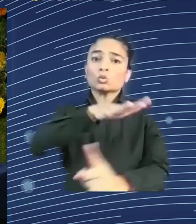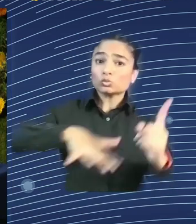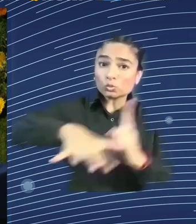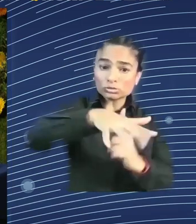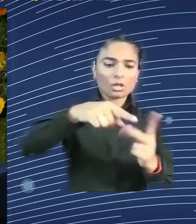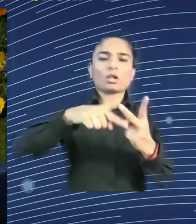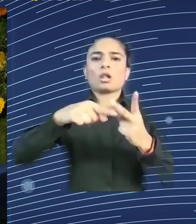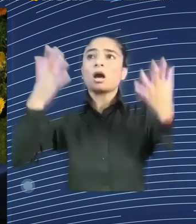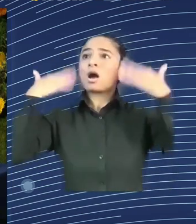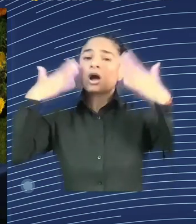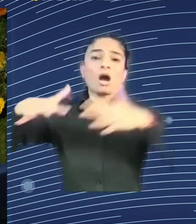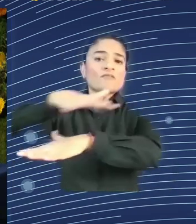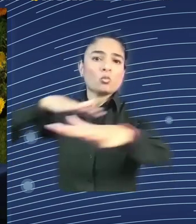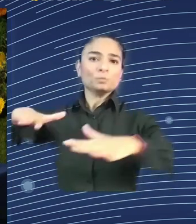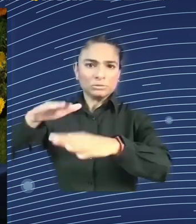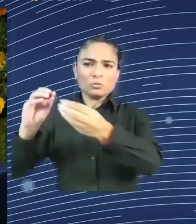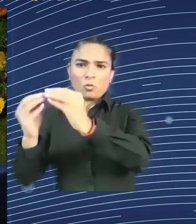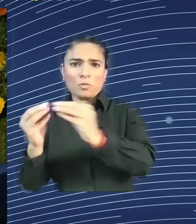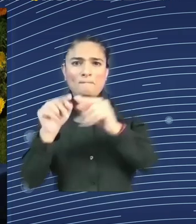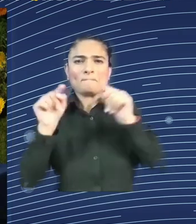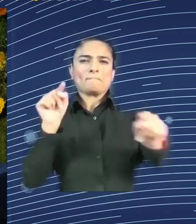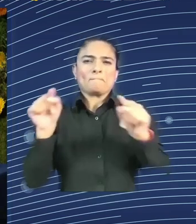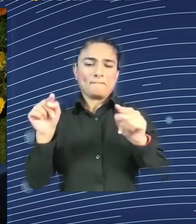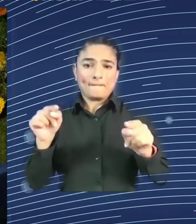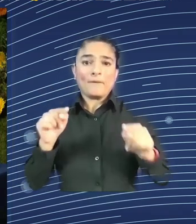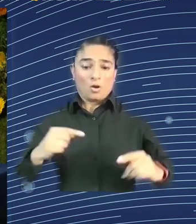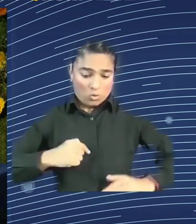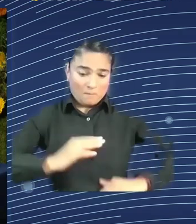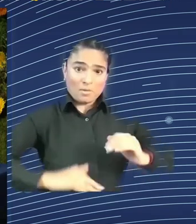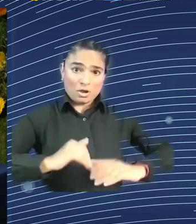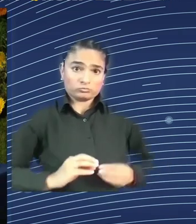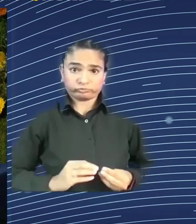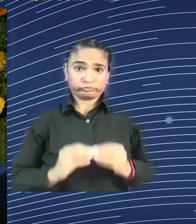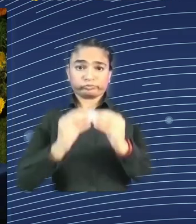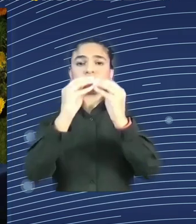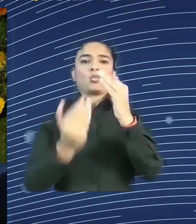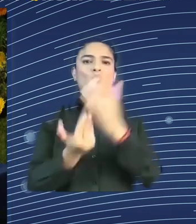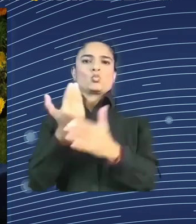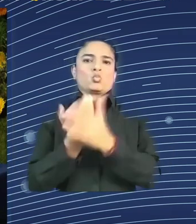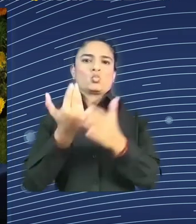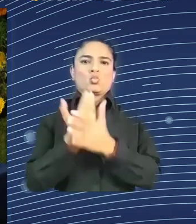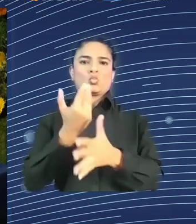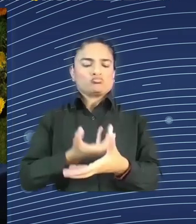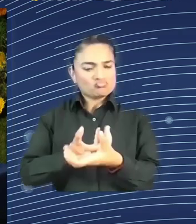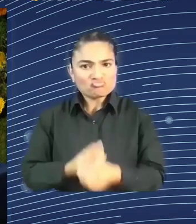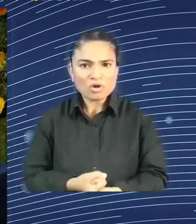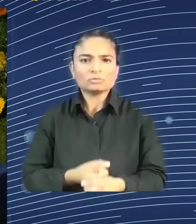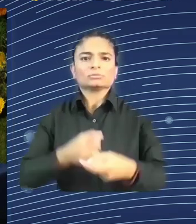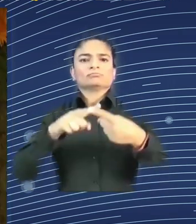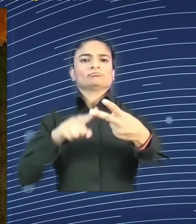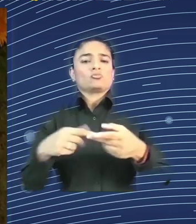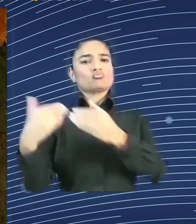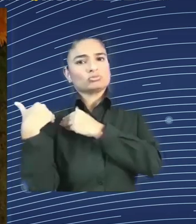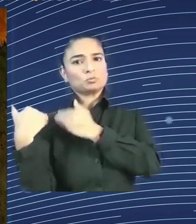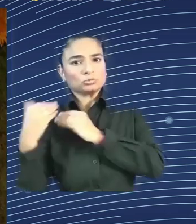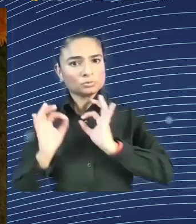trustworthy and more responsible technologies and especially in AI. And second, it will also